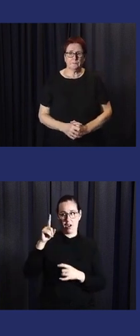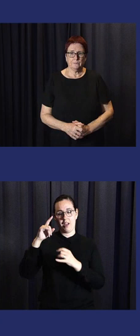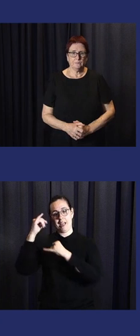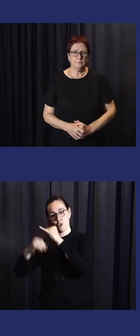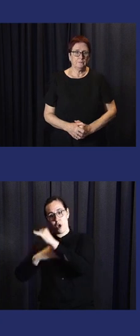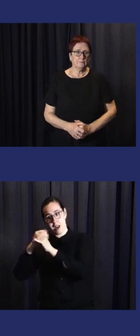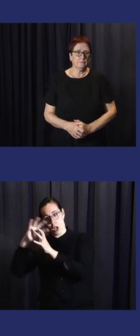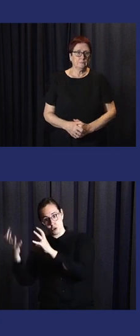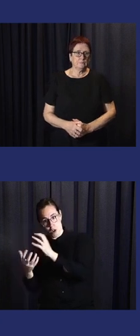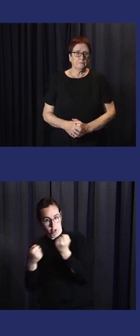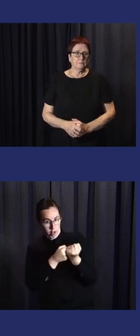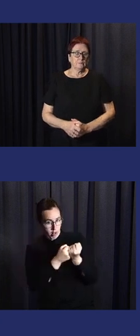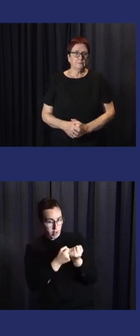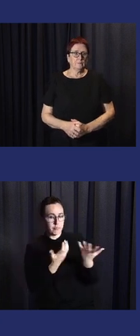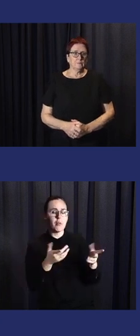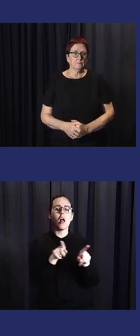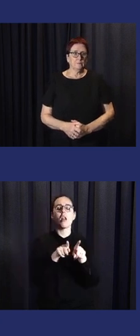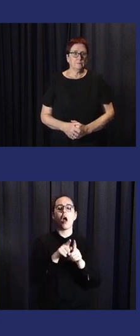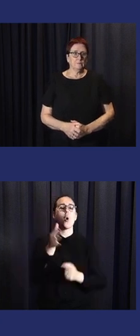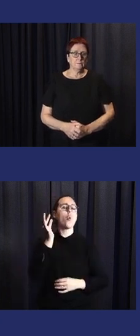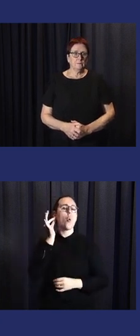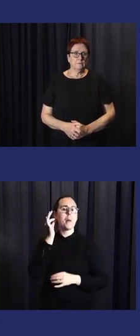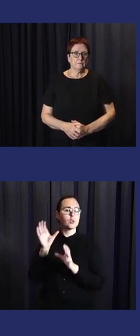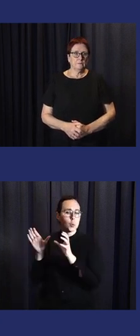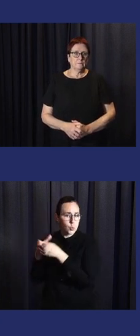and the Farmer Union and other sectors.